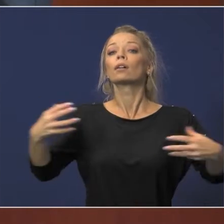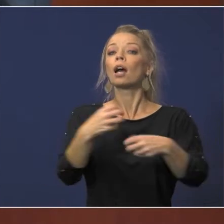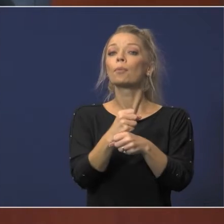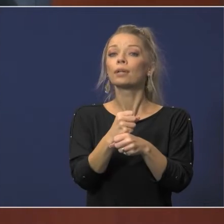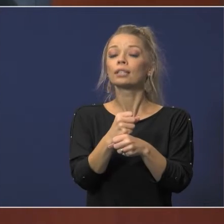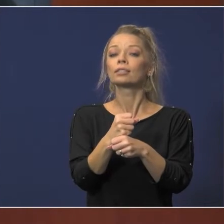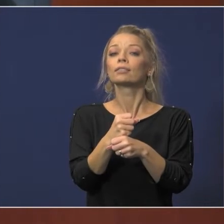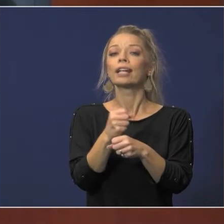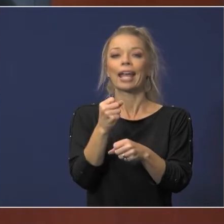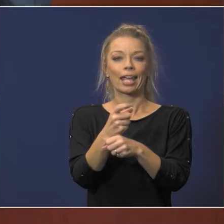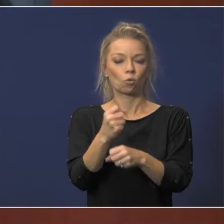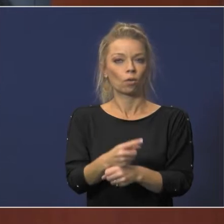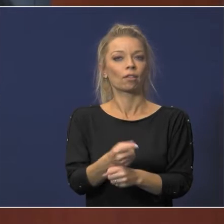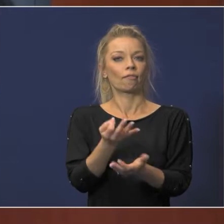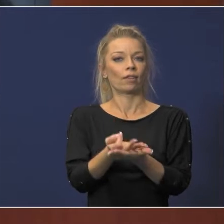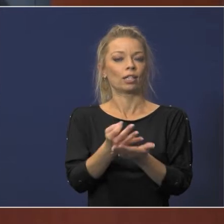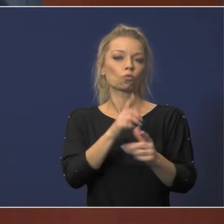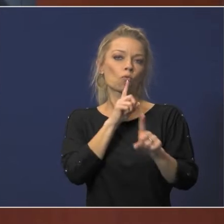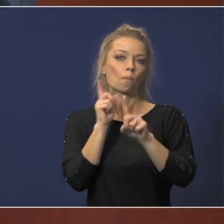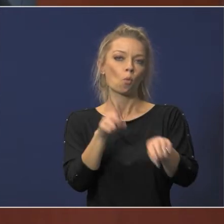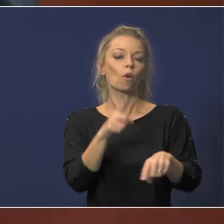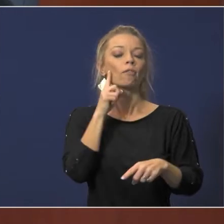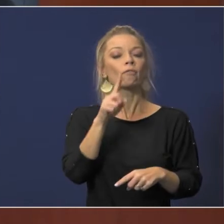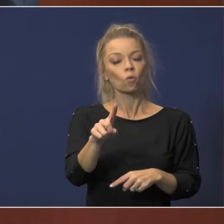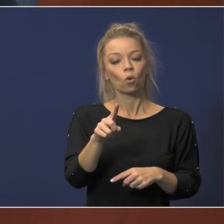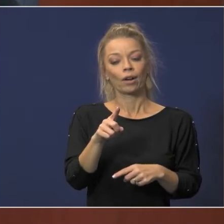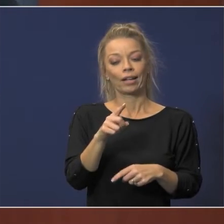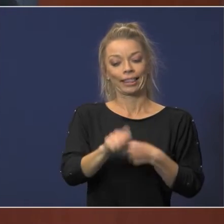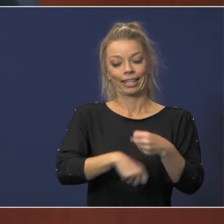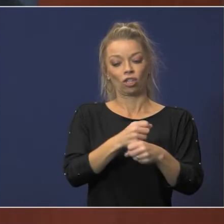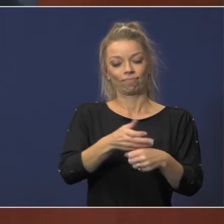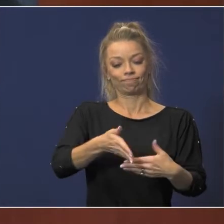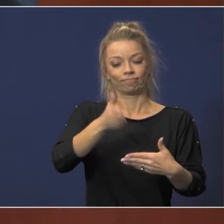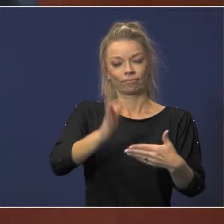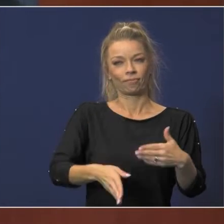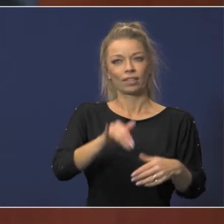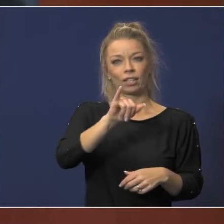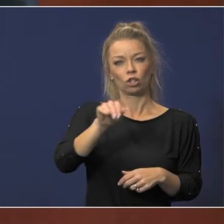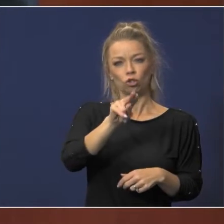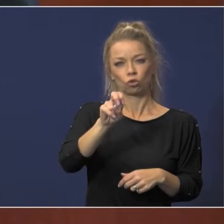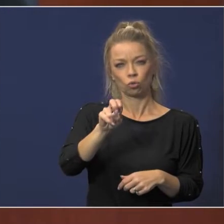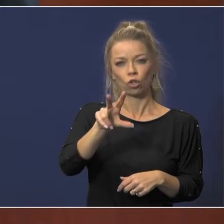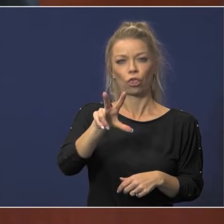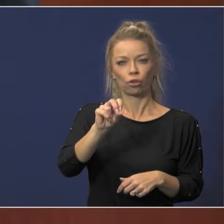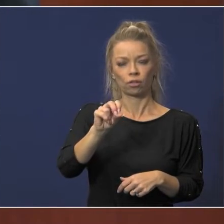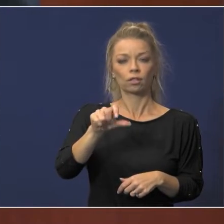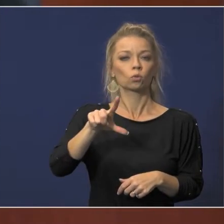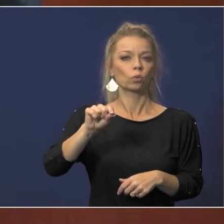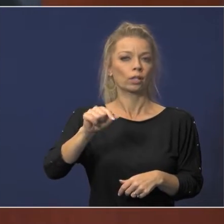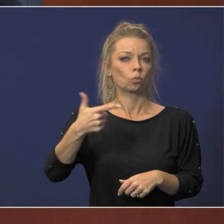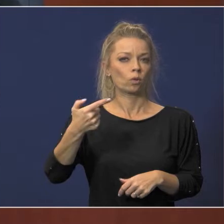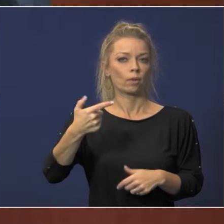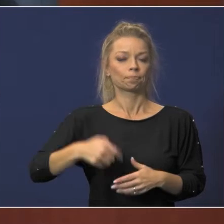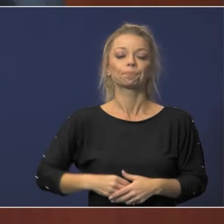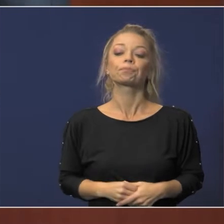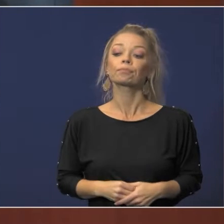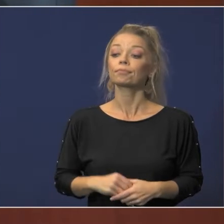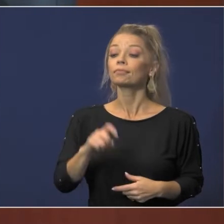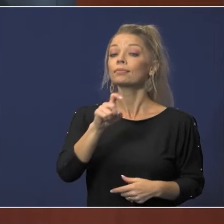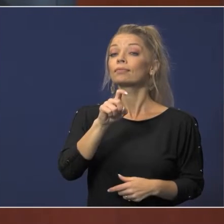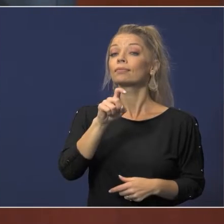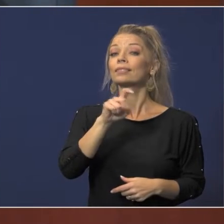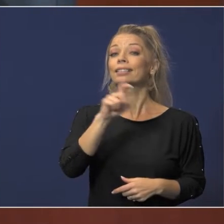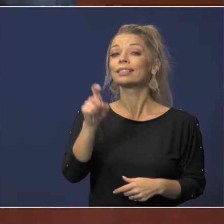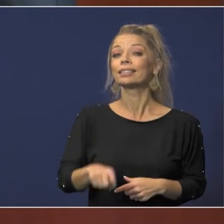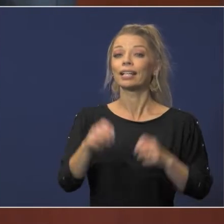annual financial report for the fiscal year ended june 20th i mean june 30th 2021 the texas education